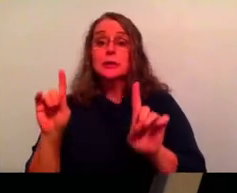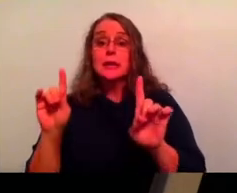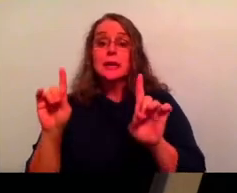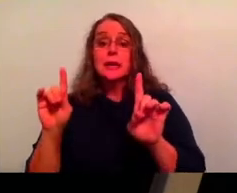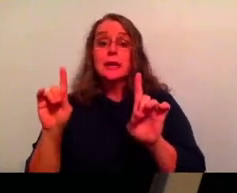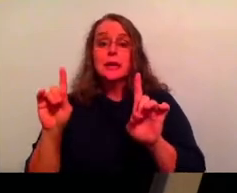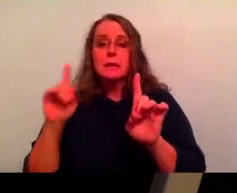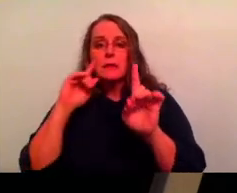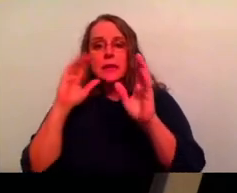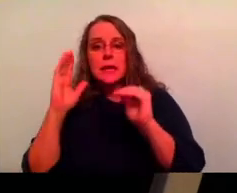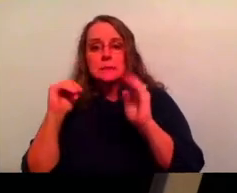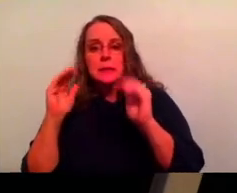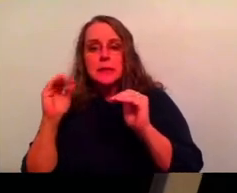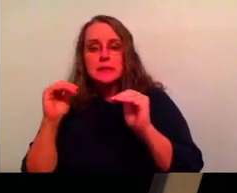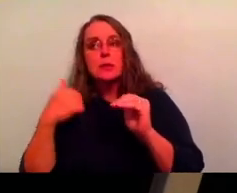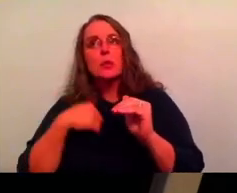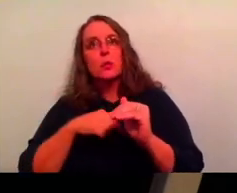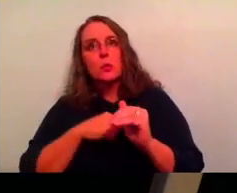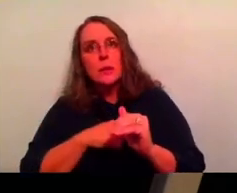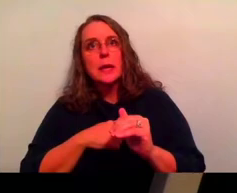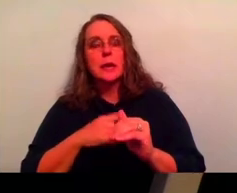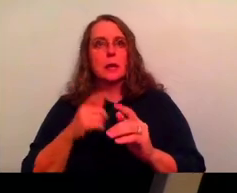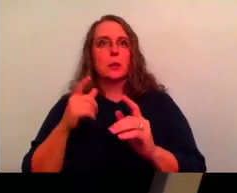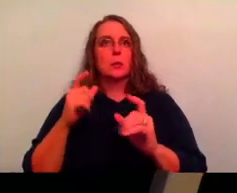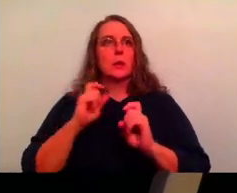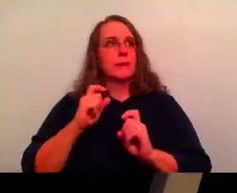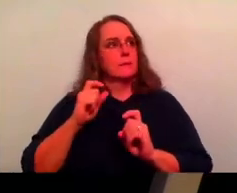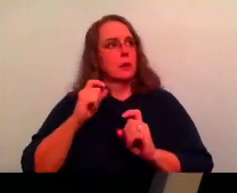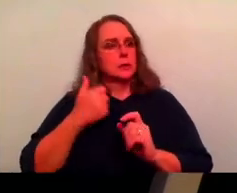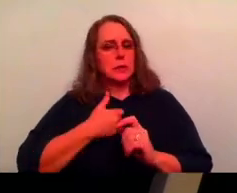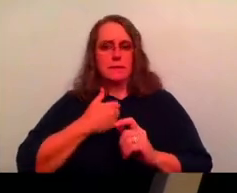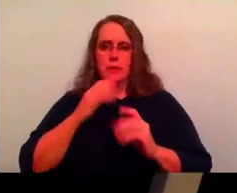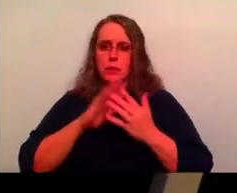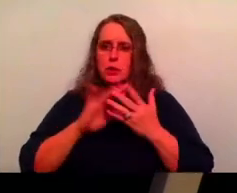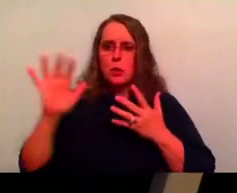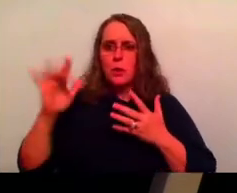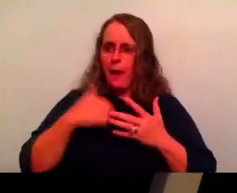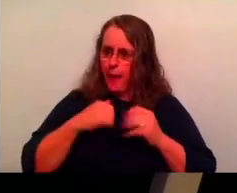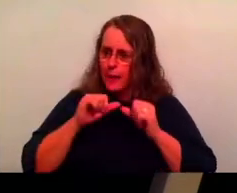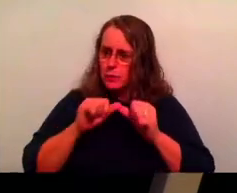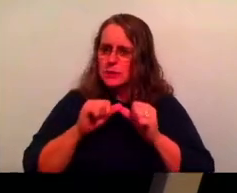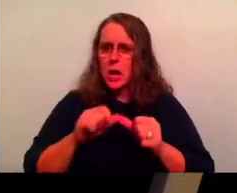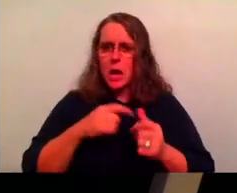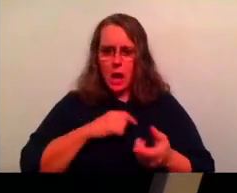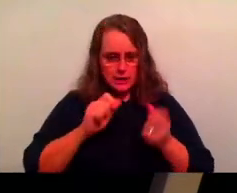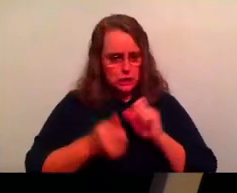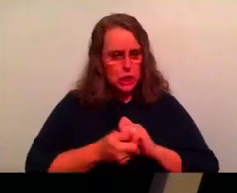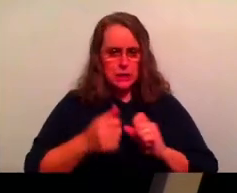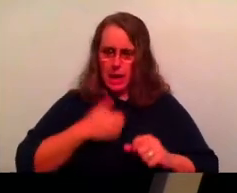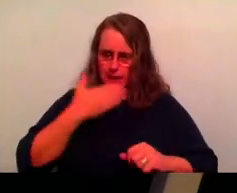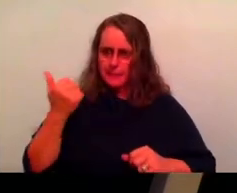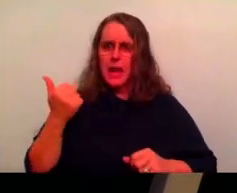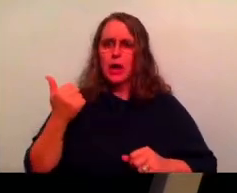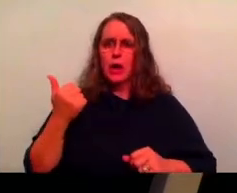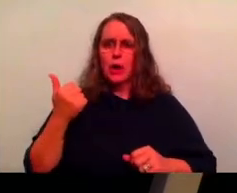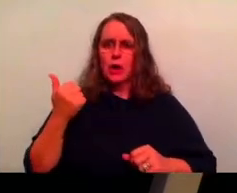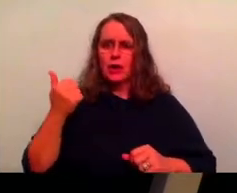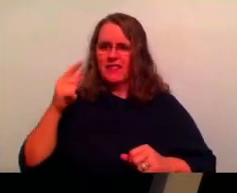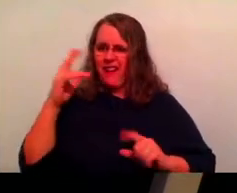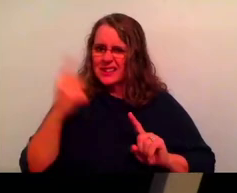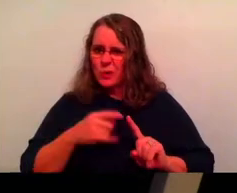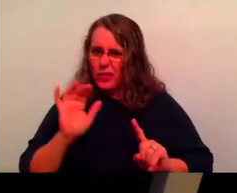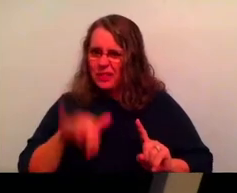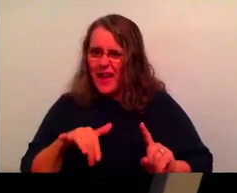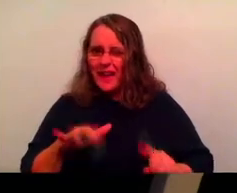expectation is we're going to give ourselves the glory because, oh, I pressed on, I changed, I did better. And that's not God's heart for us. It's not his plan for us at all. Uh, somebody who